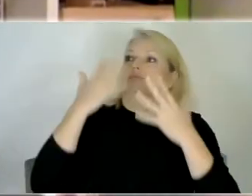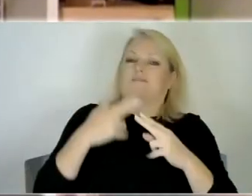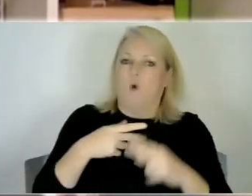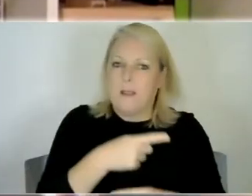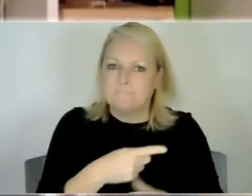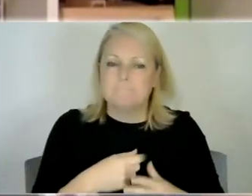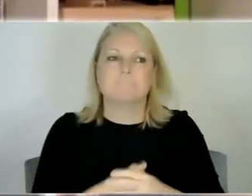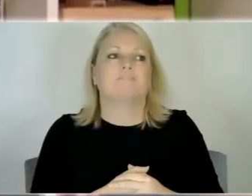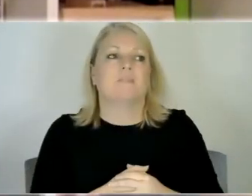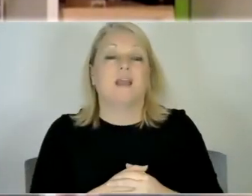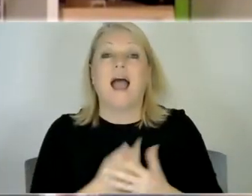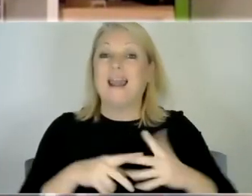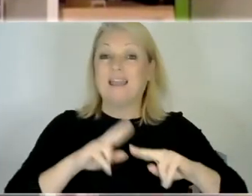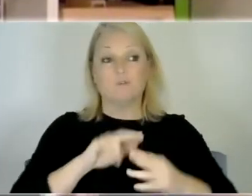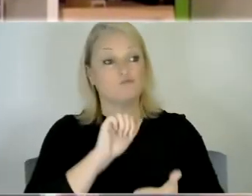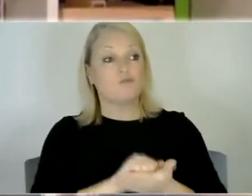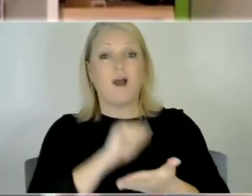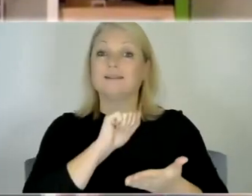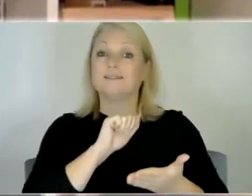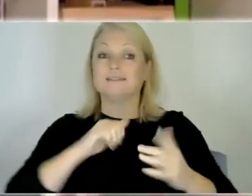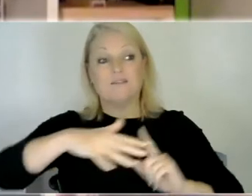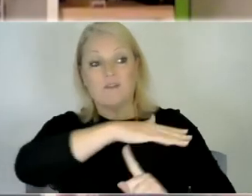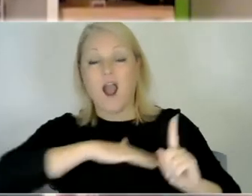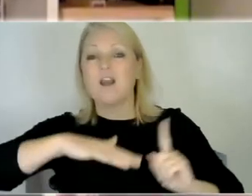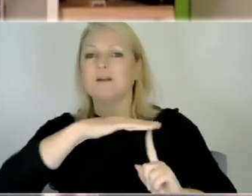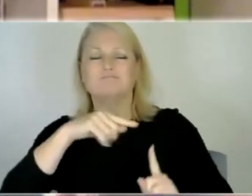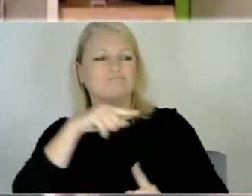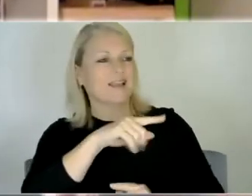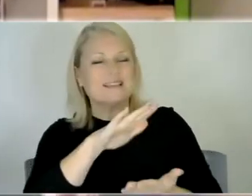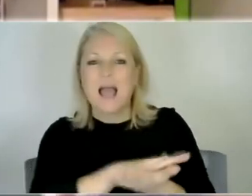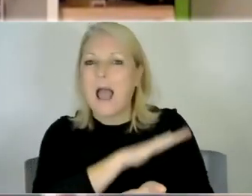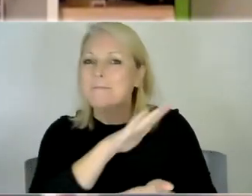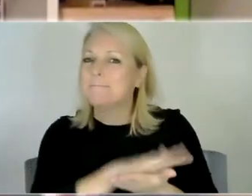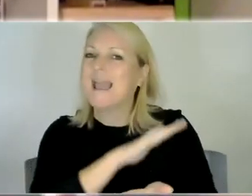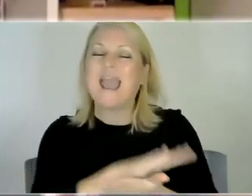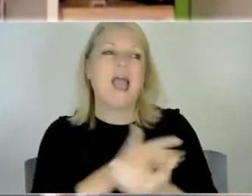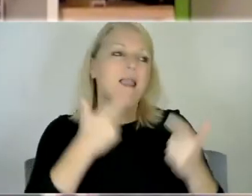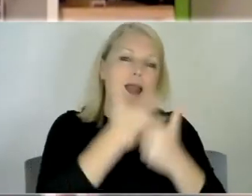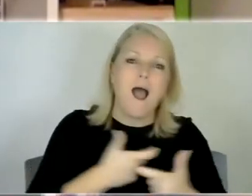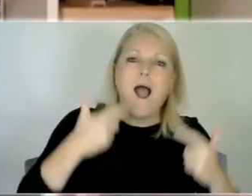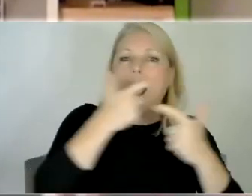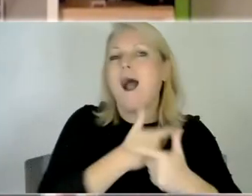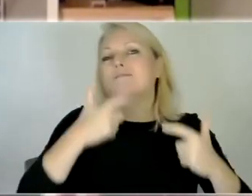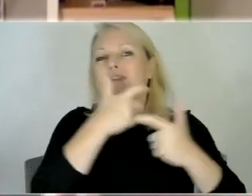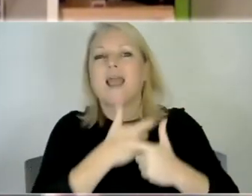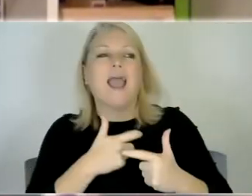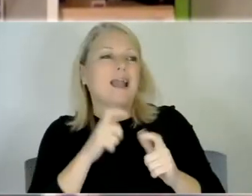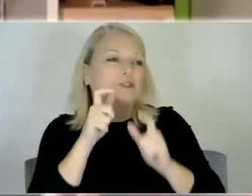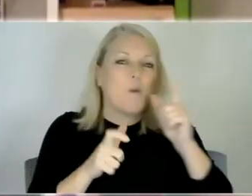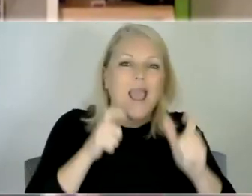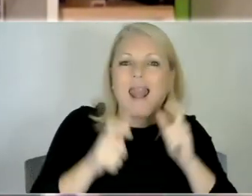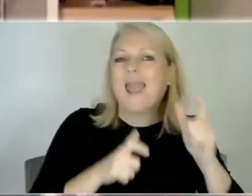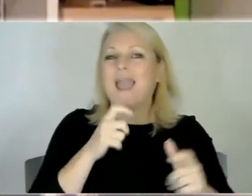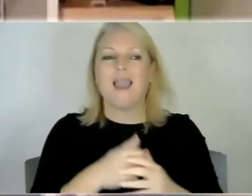happiest boy he's so you know he's squealing and laughing and giggling and you know all day long and